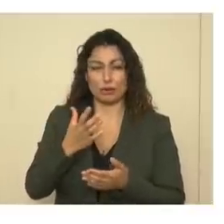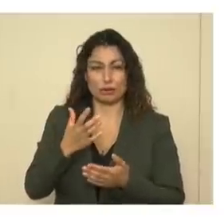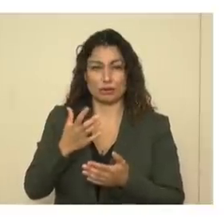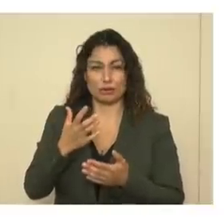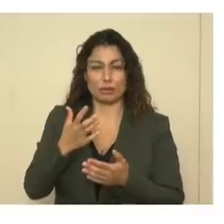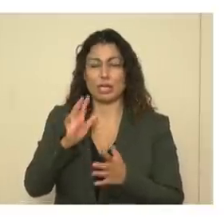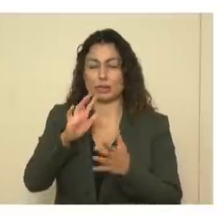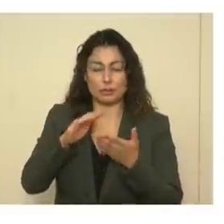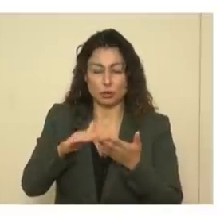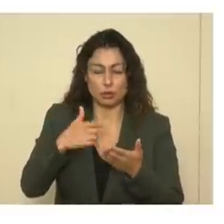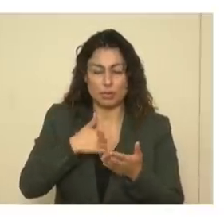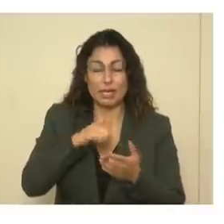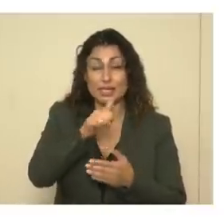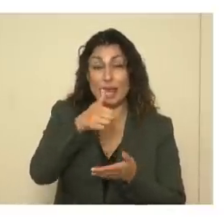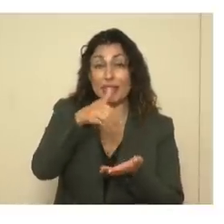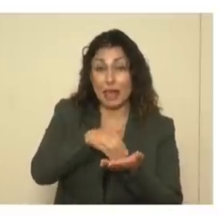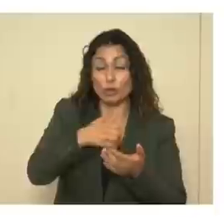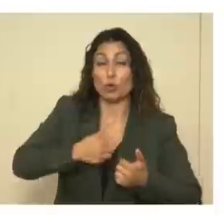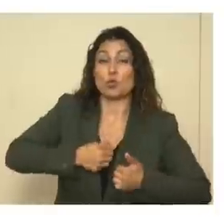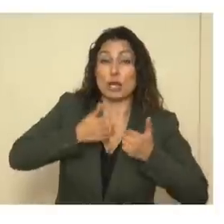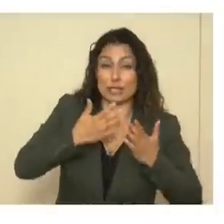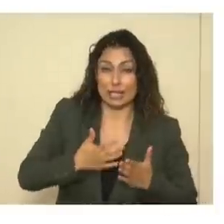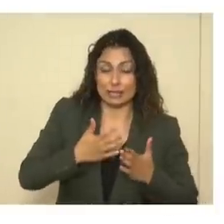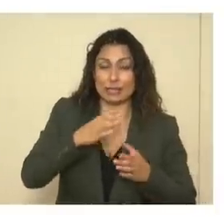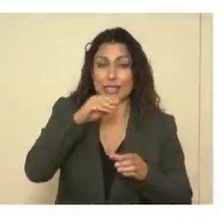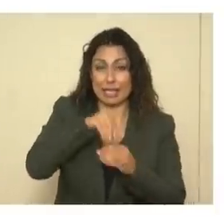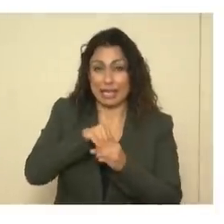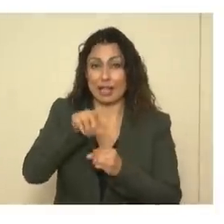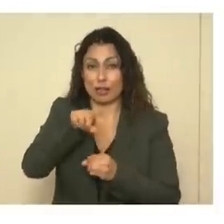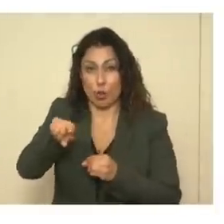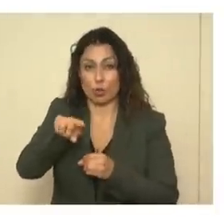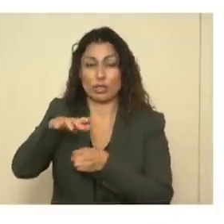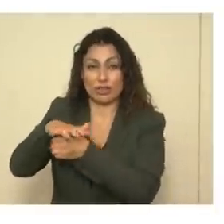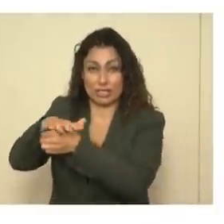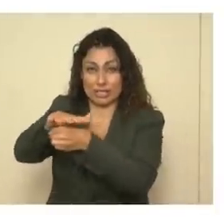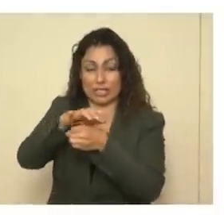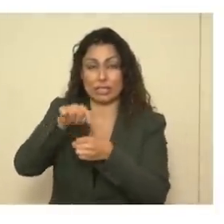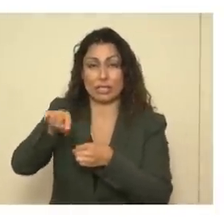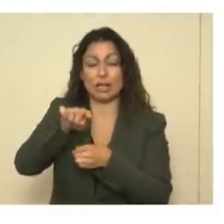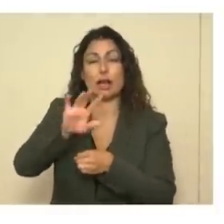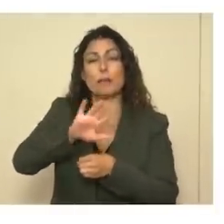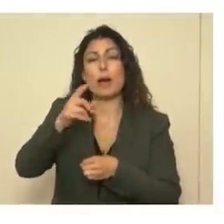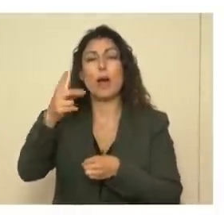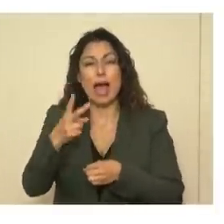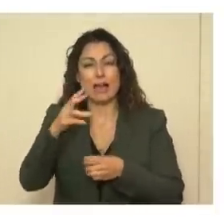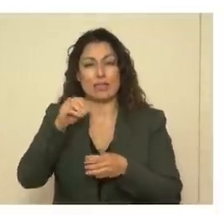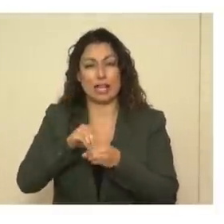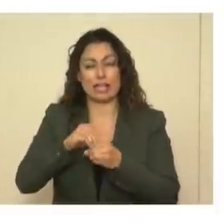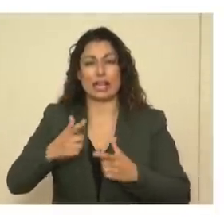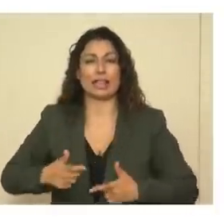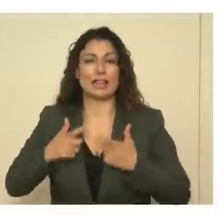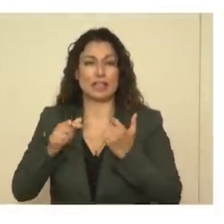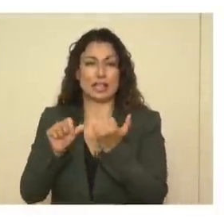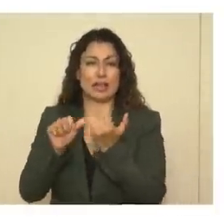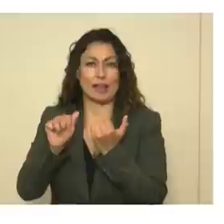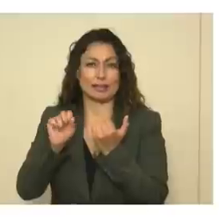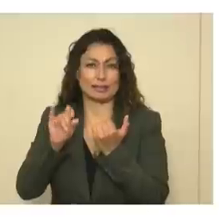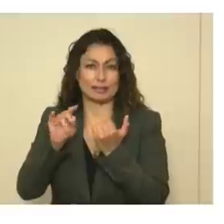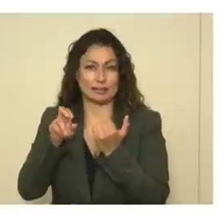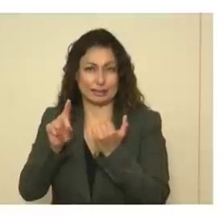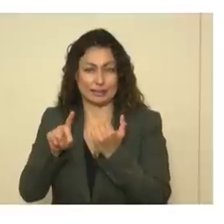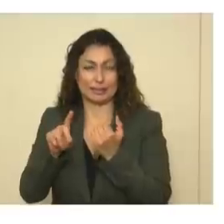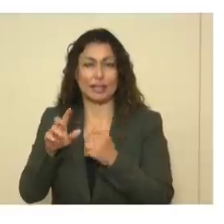excuse me, about 10,000 residents in these facilities, about half in assisted living facilities, and half in